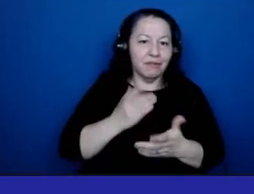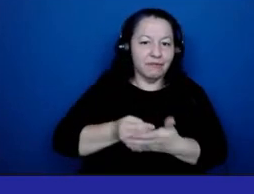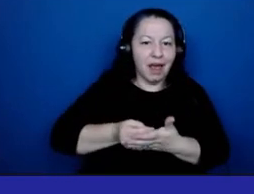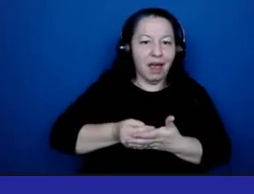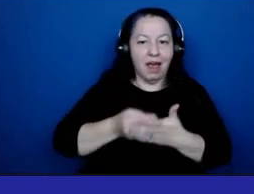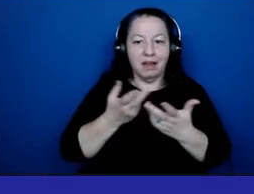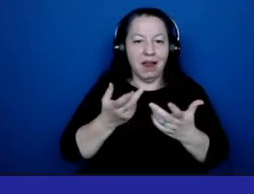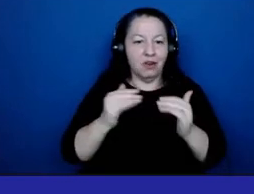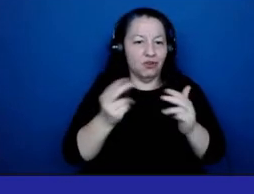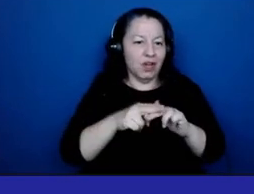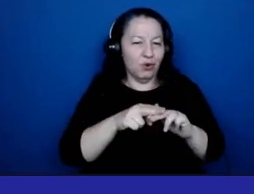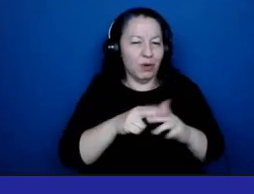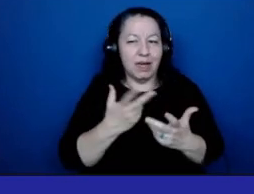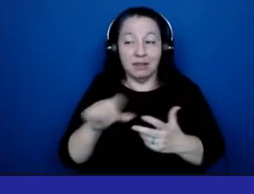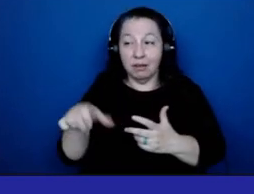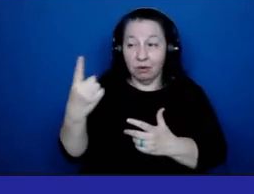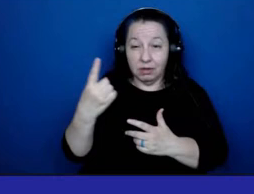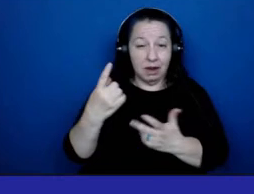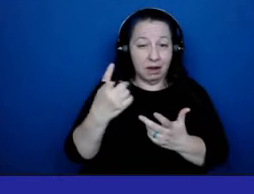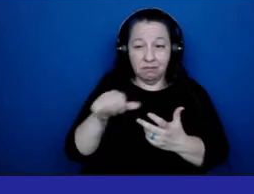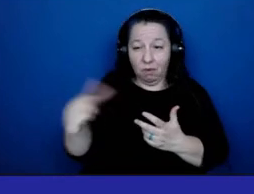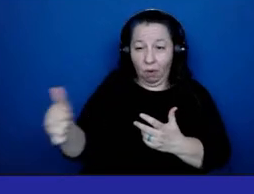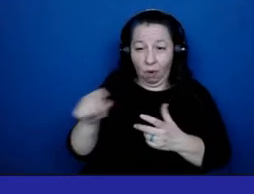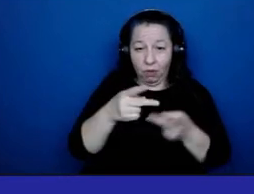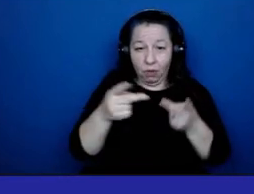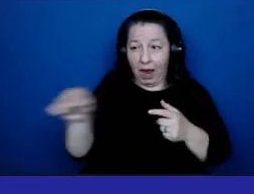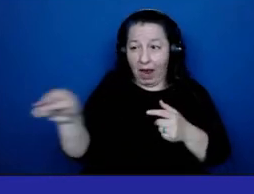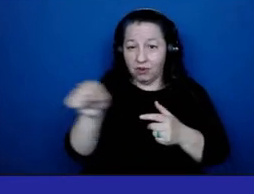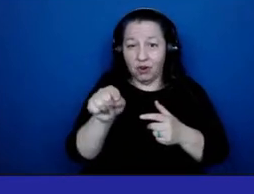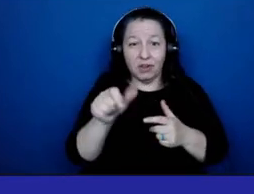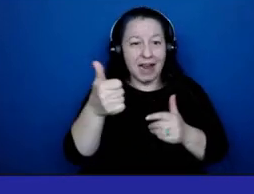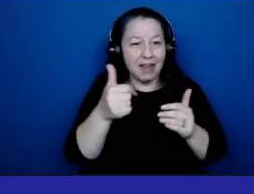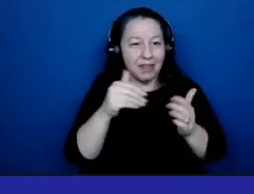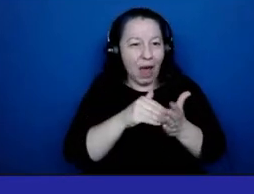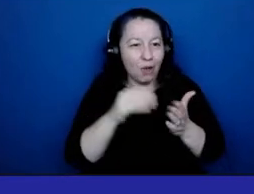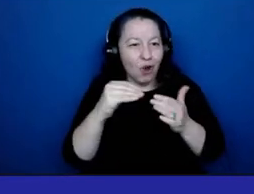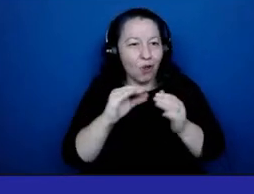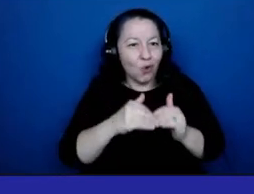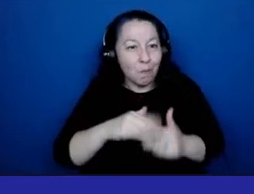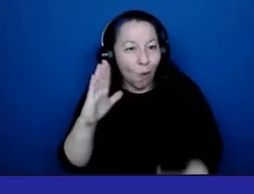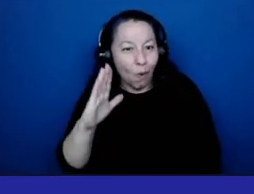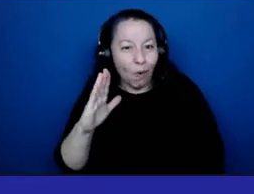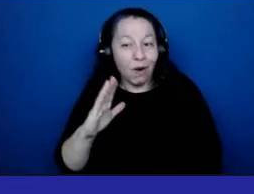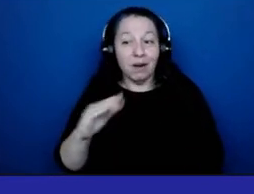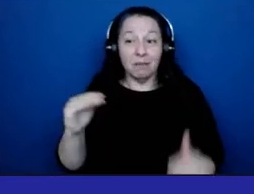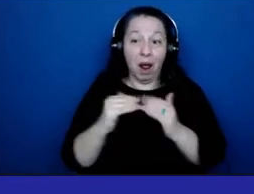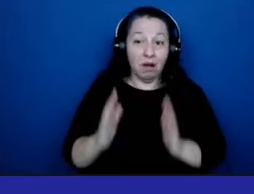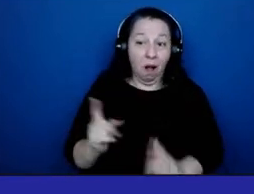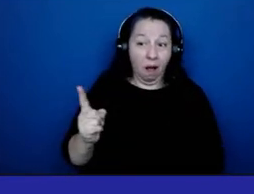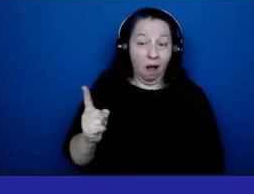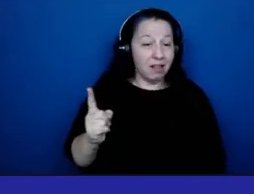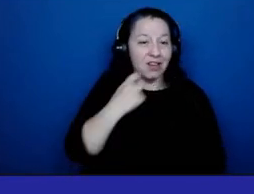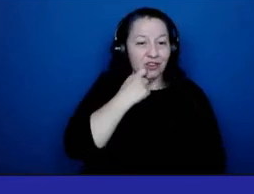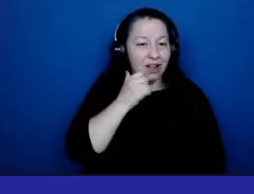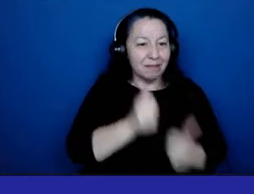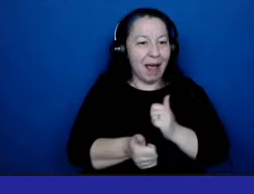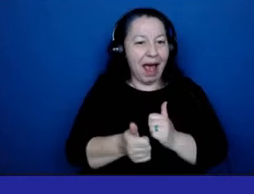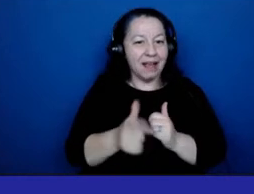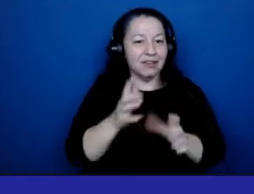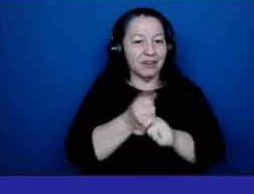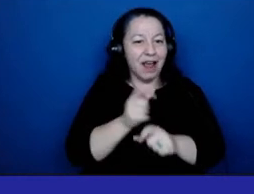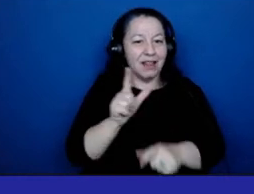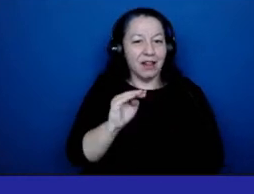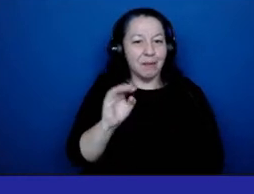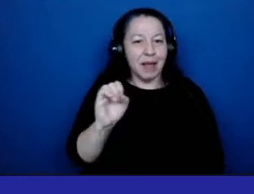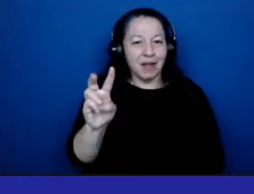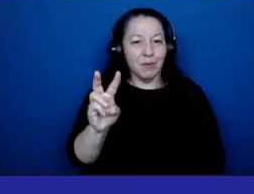other places are much more, $10,000 or more. And a colleague of mine just passed their LCSW, and I'm worried we're going to lose them. Searching